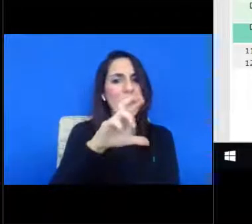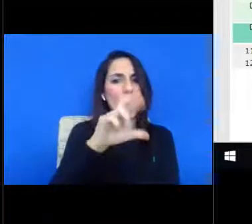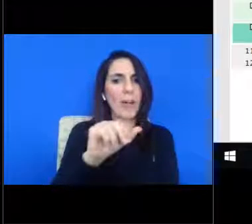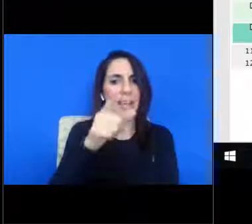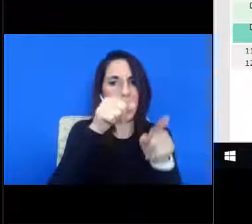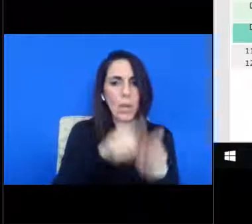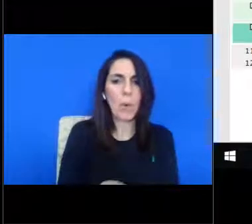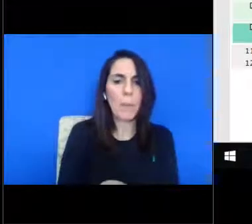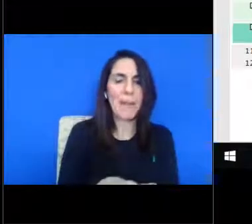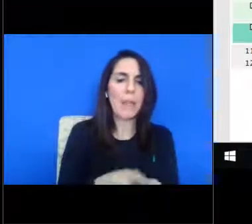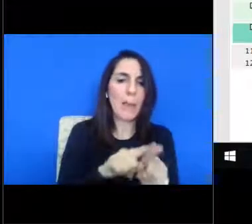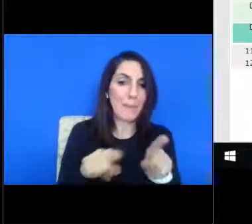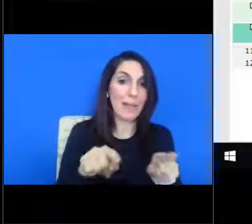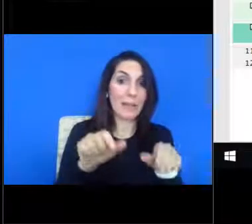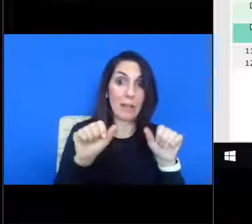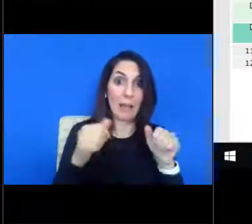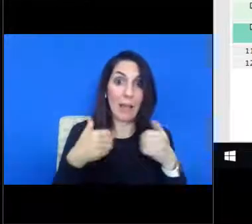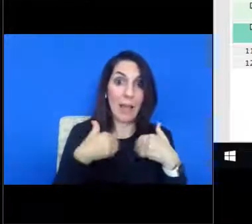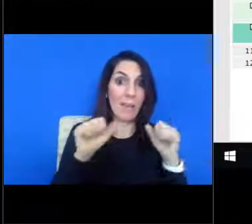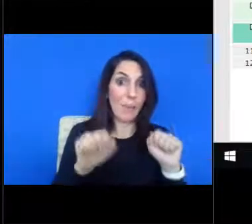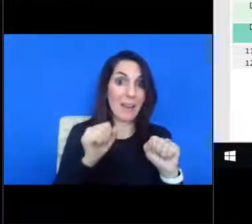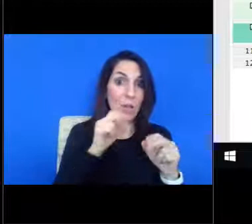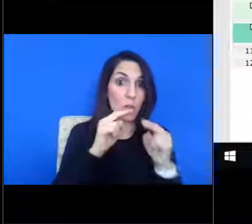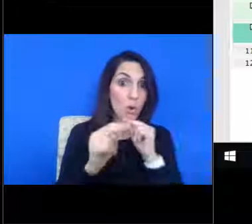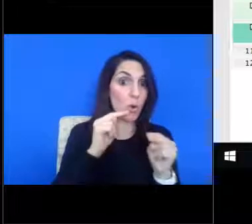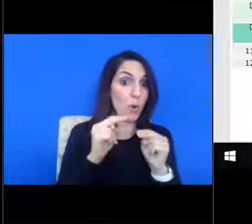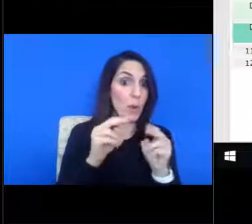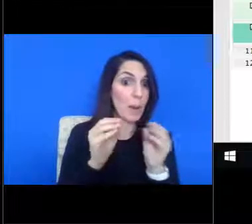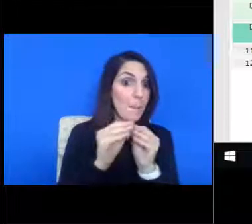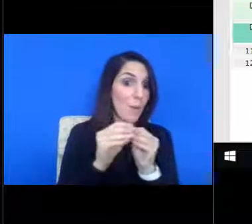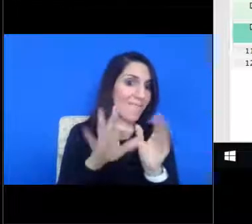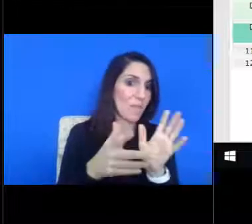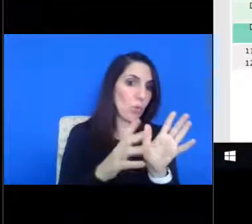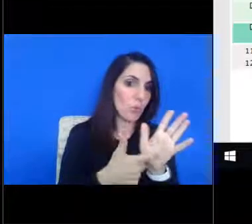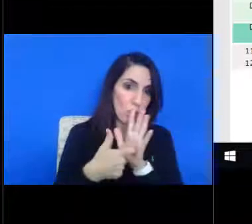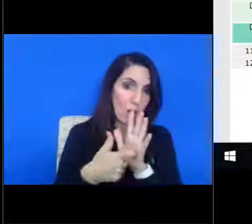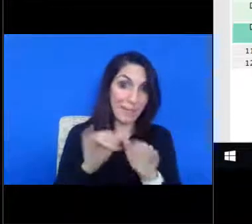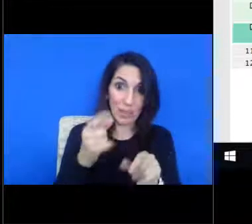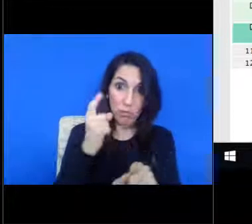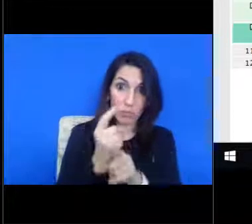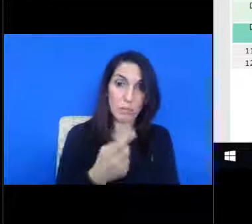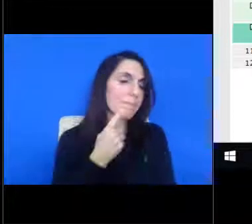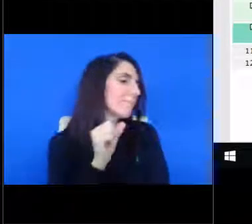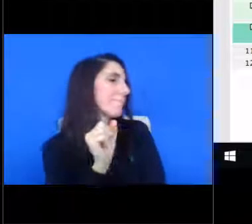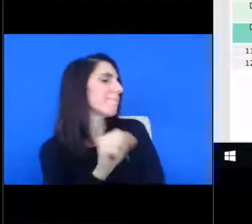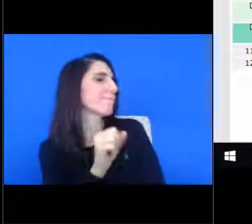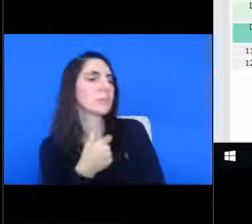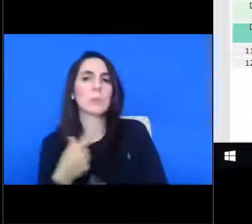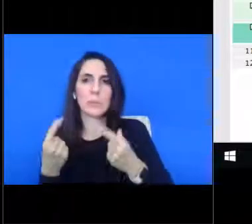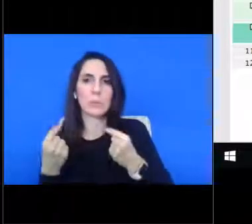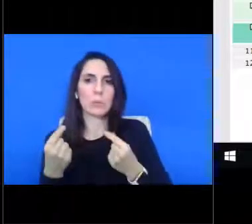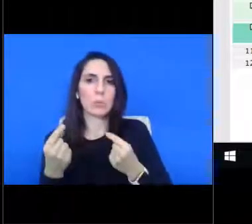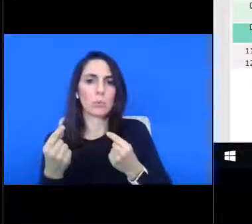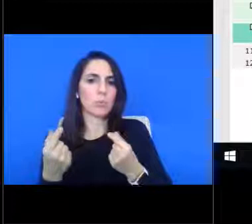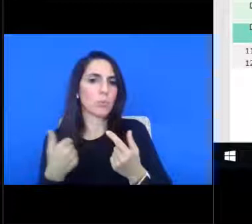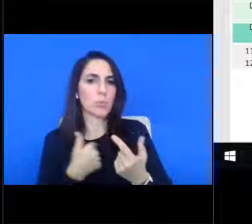as an ability to negotiate further if acquired. Is that correct? Correct. So, so what we've done is, you